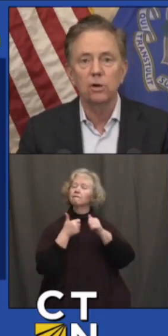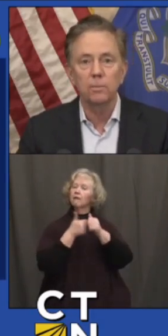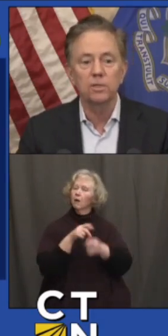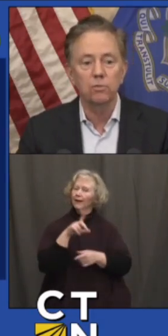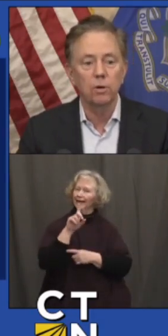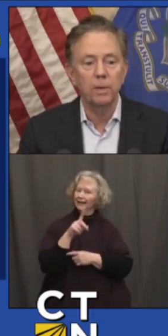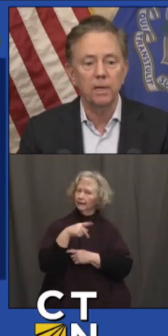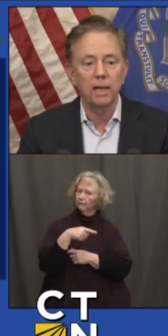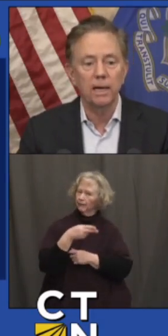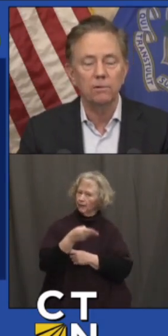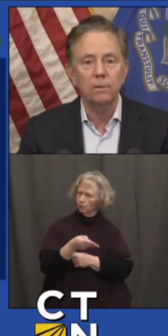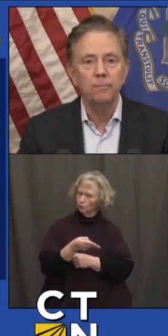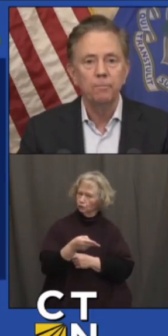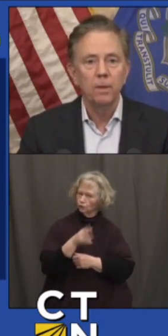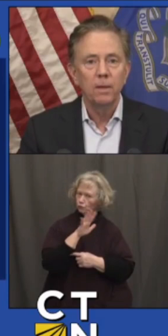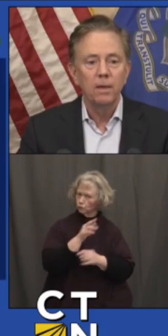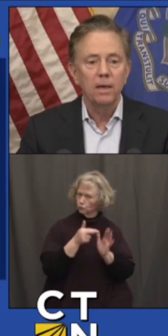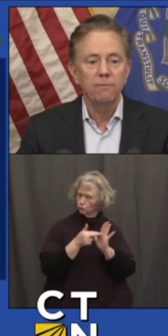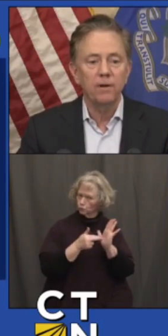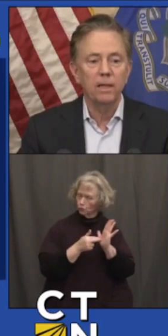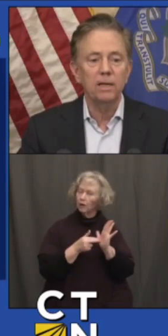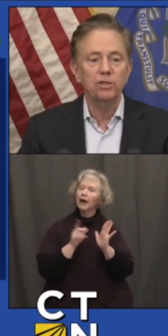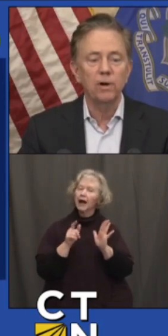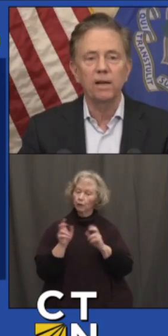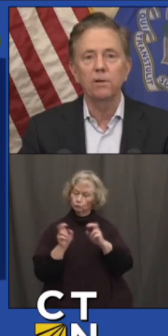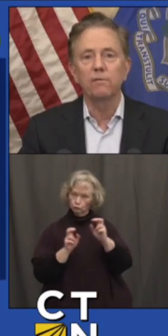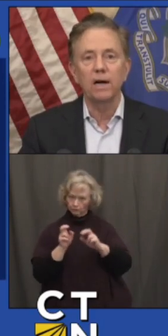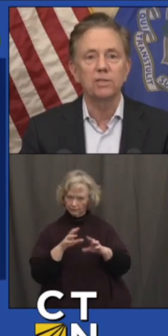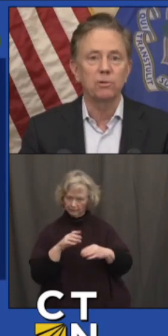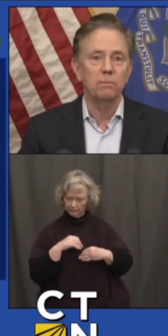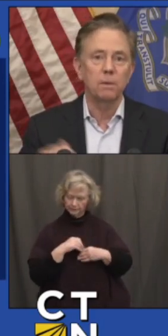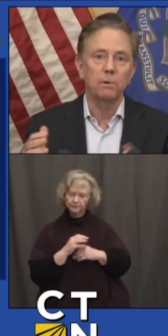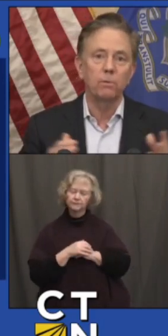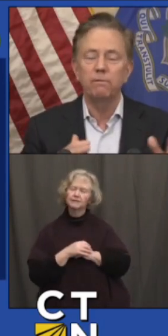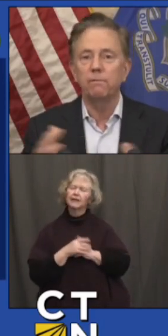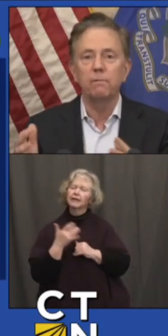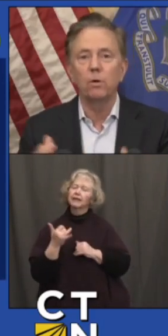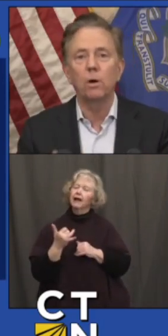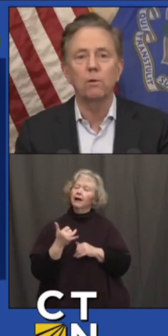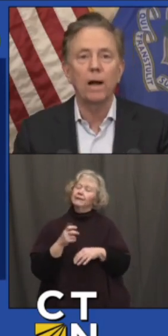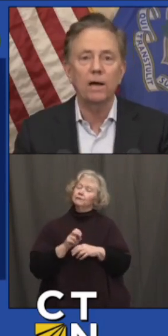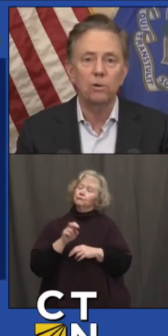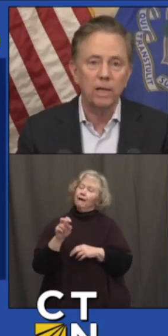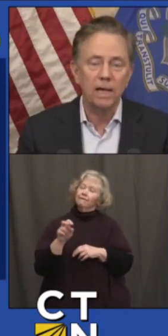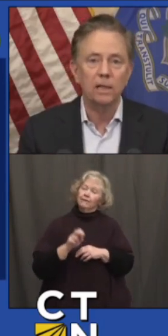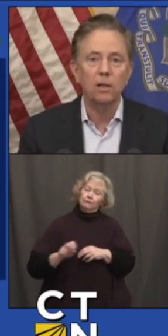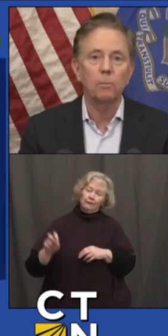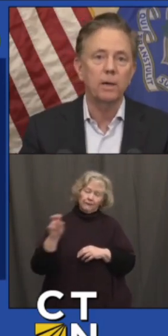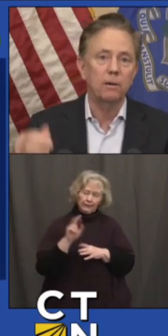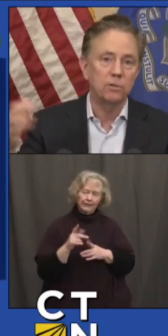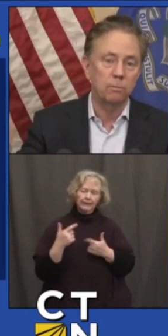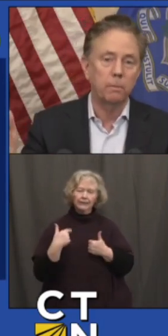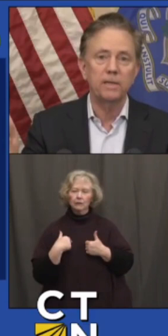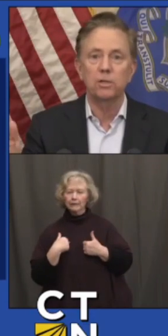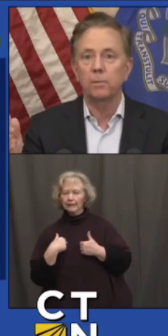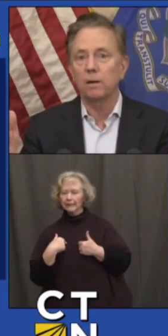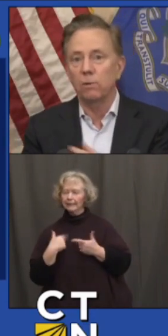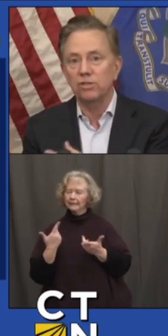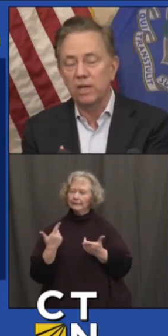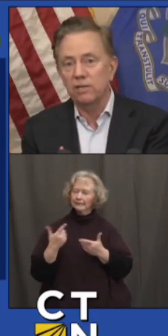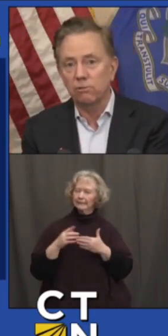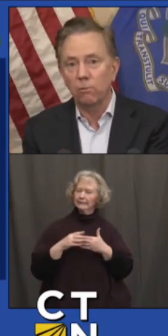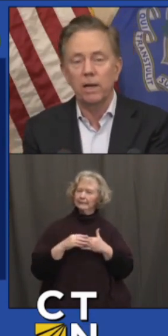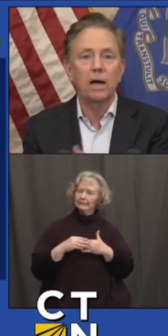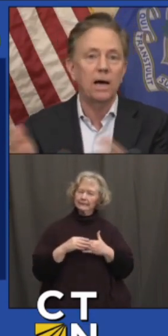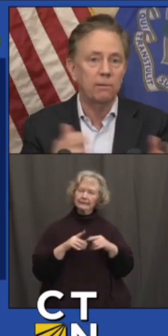and tournaments will be allowed. And finally, travel advisory. Remember, we've gone around on that a little bit. It was based upon